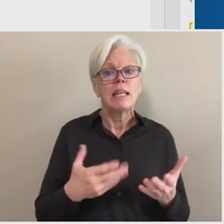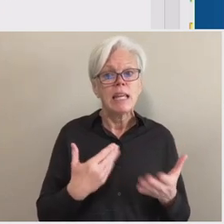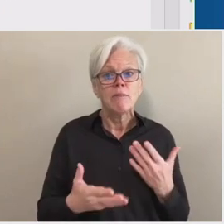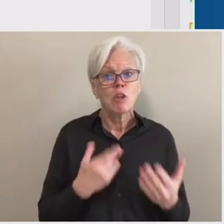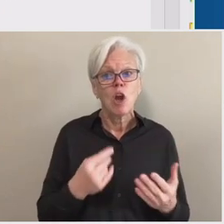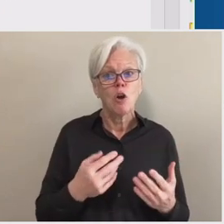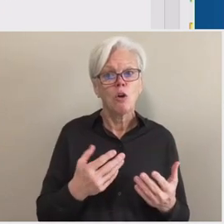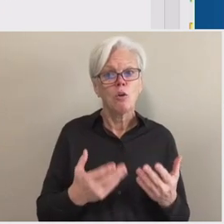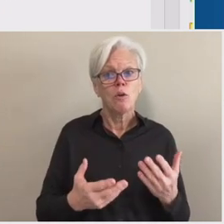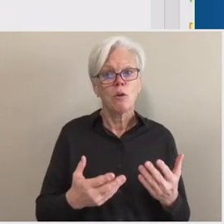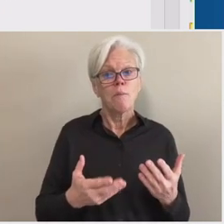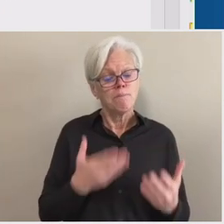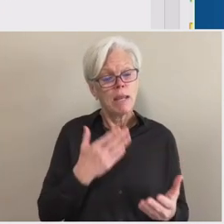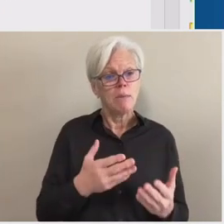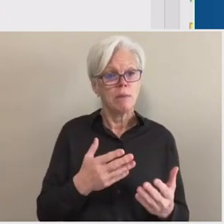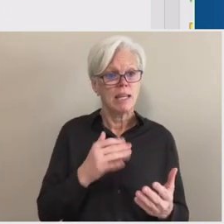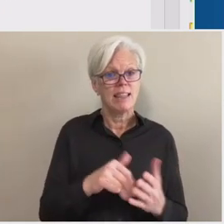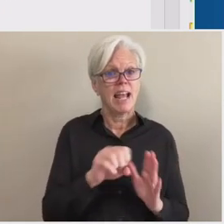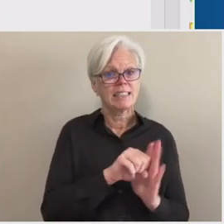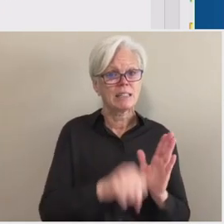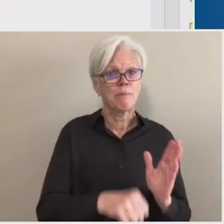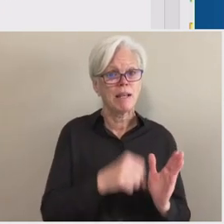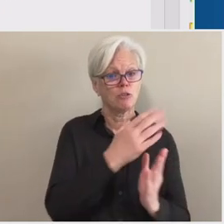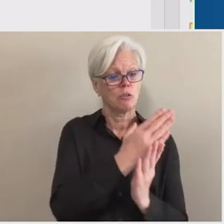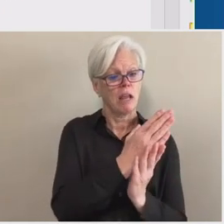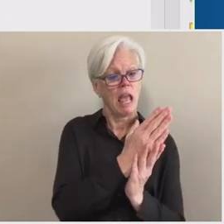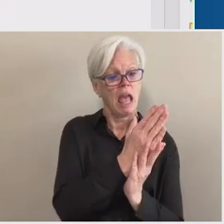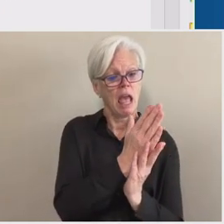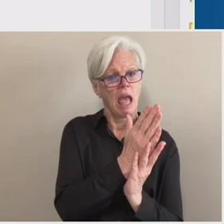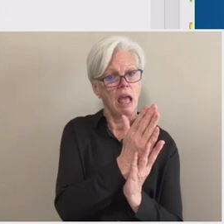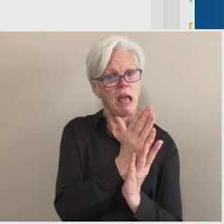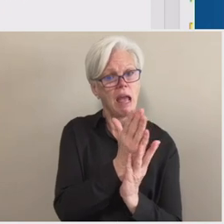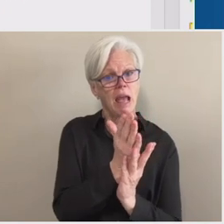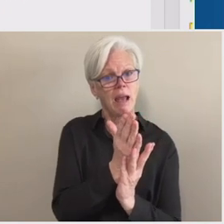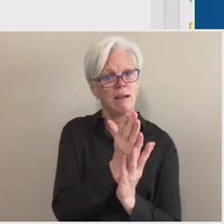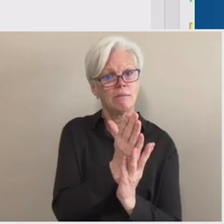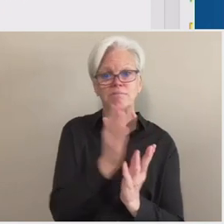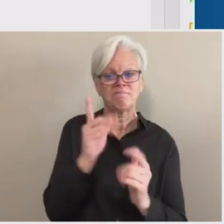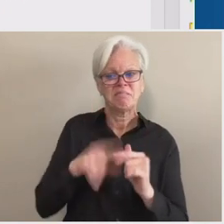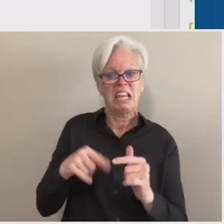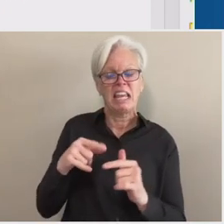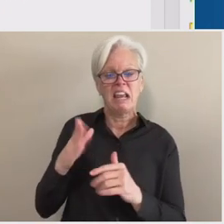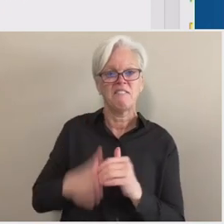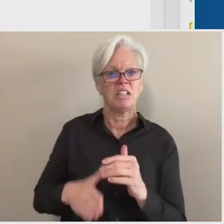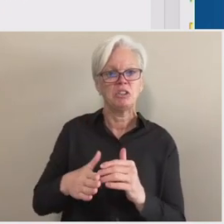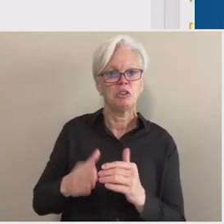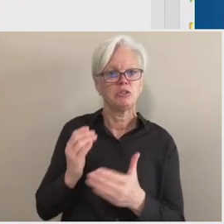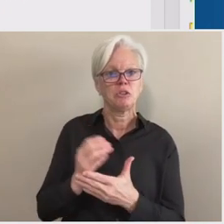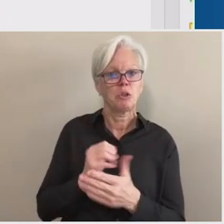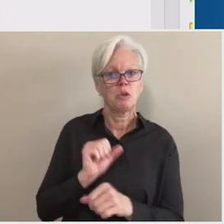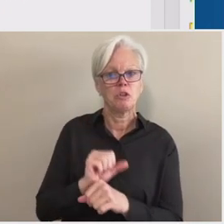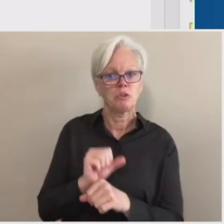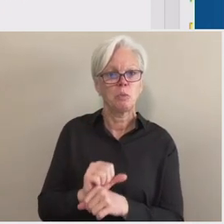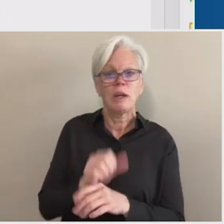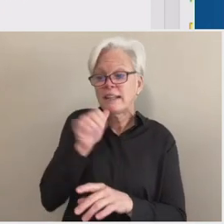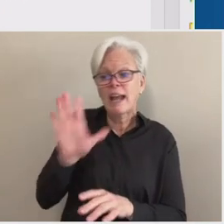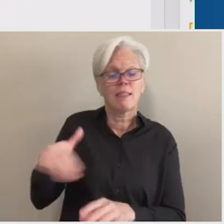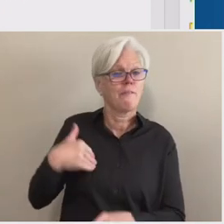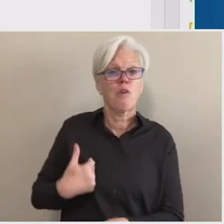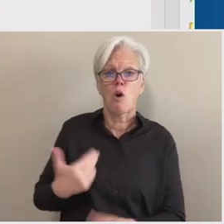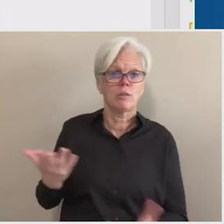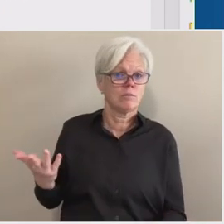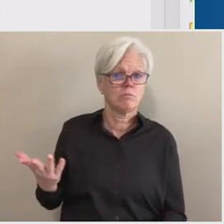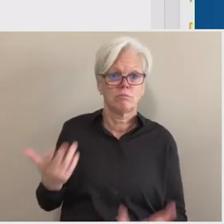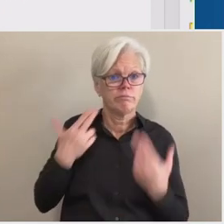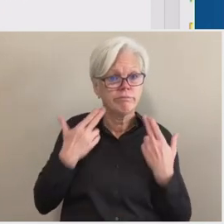the term, the student is going to be unable to complete the coursework through no fault of their own. Many